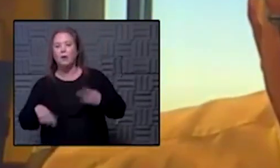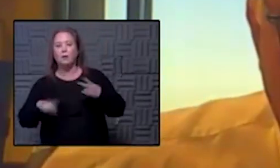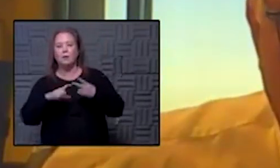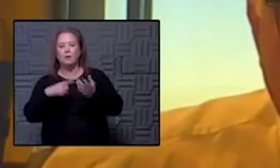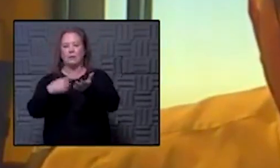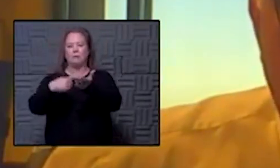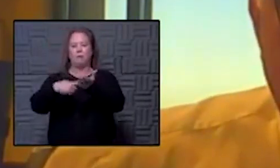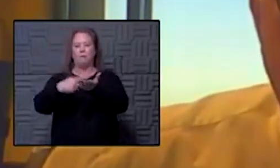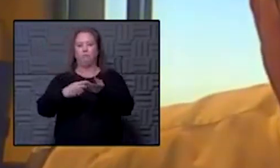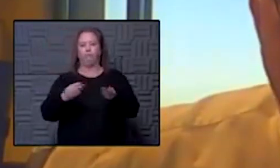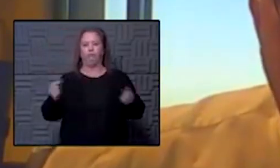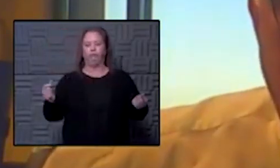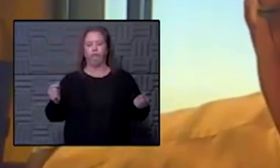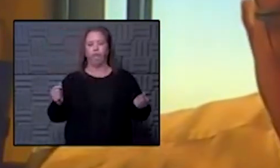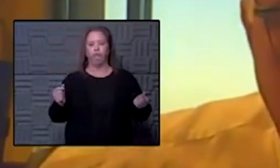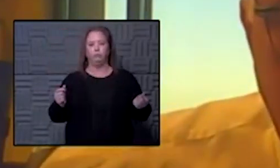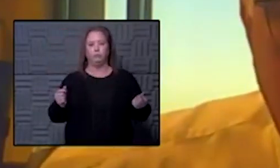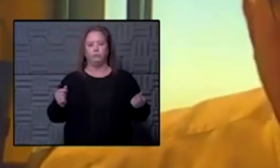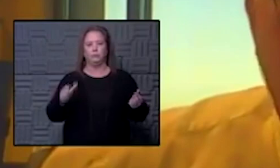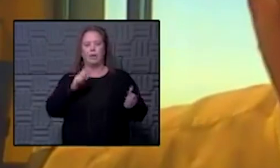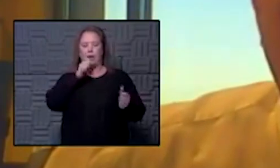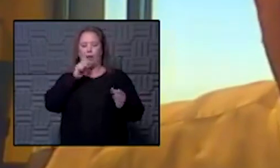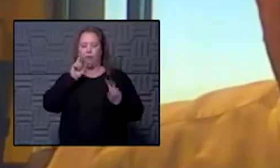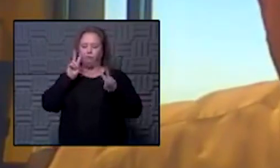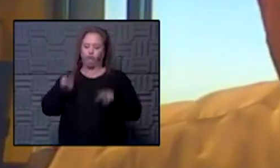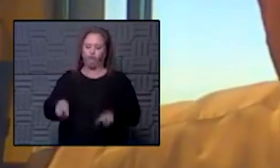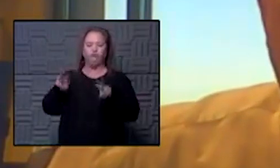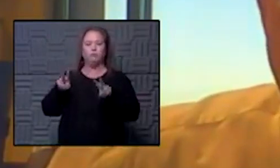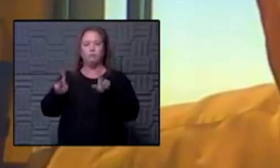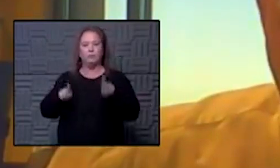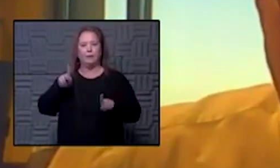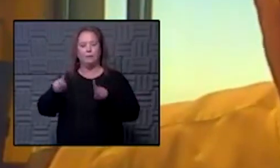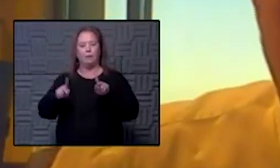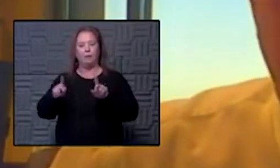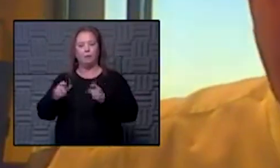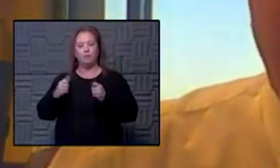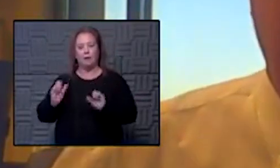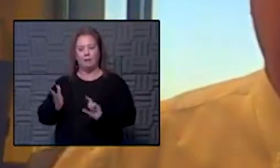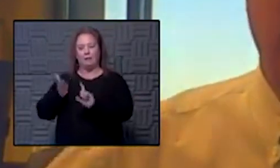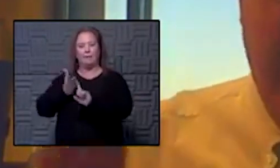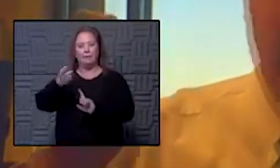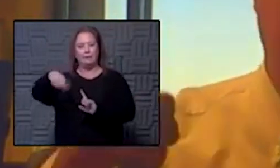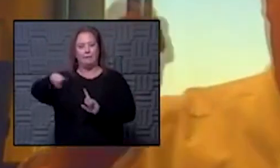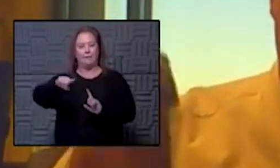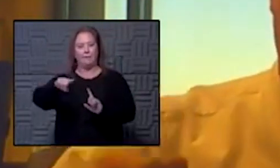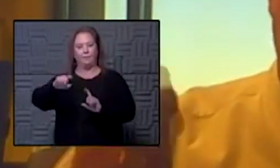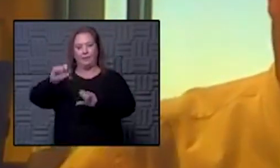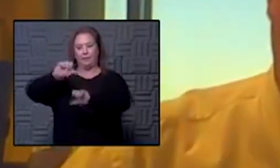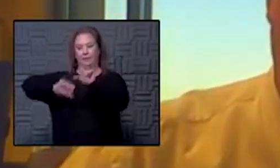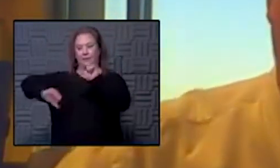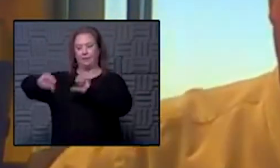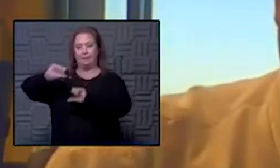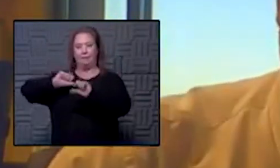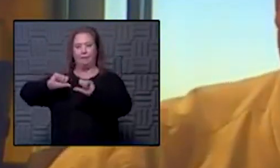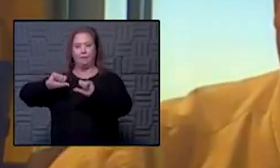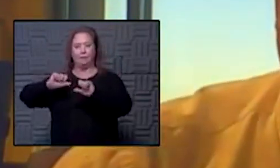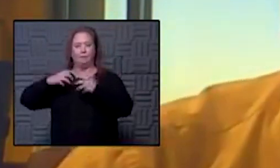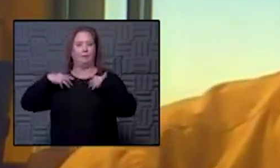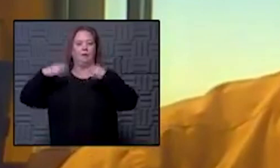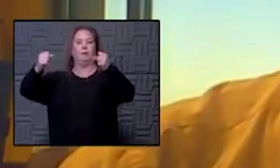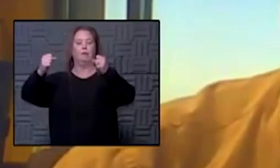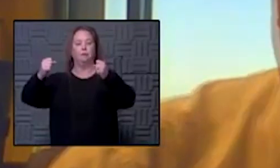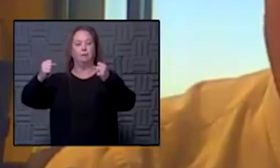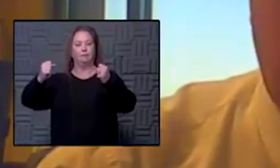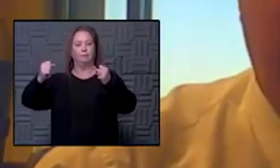talk this through rather than talking down to people or convincing them that science conquers all well